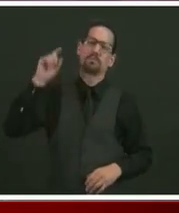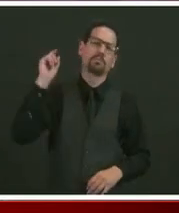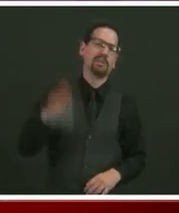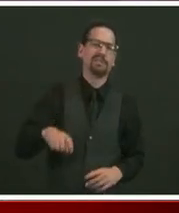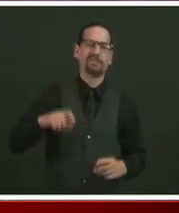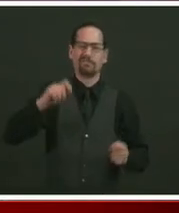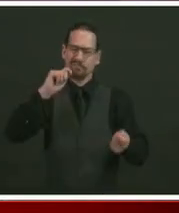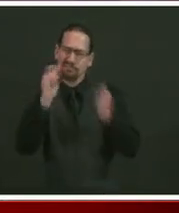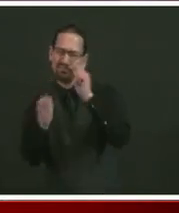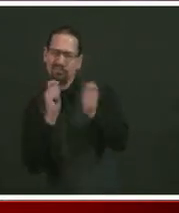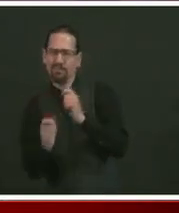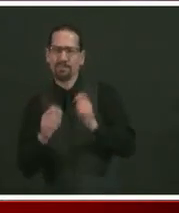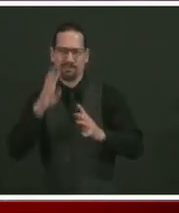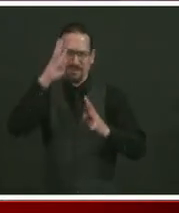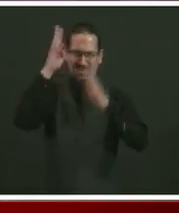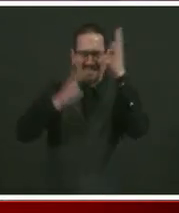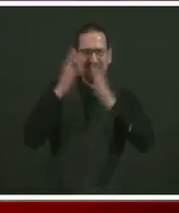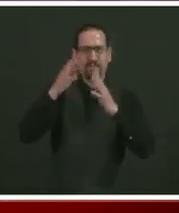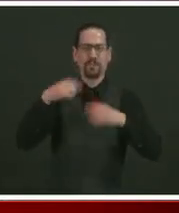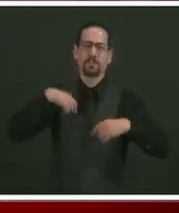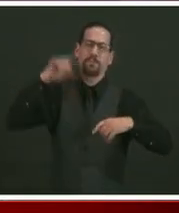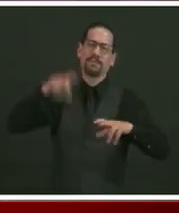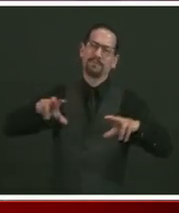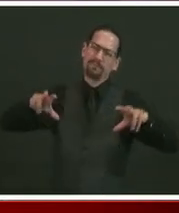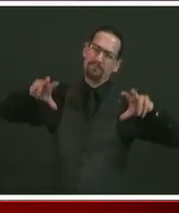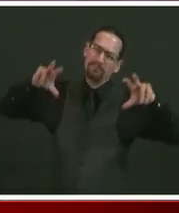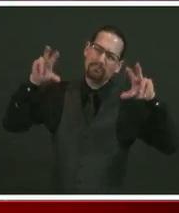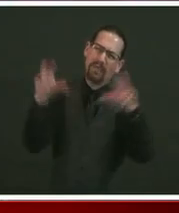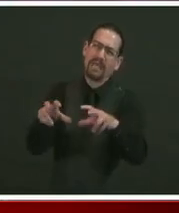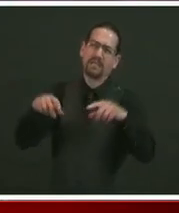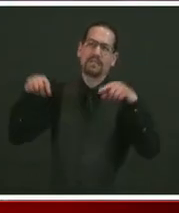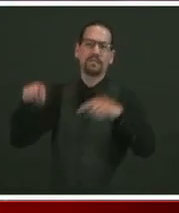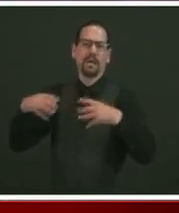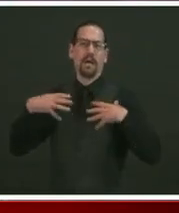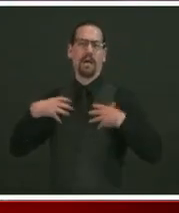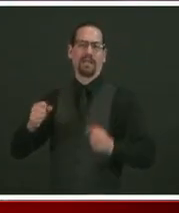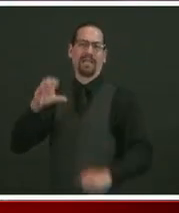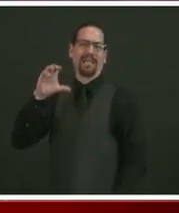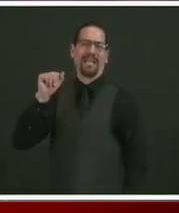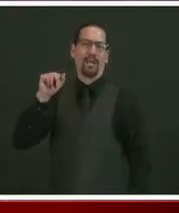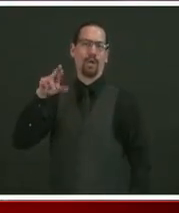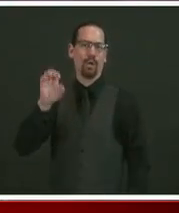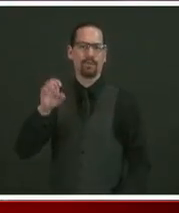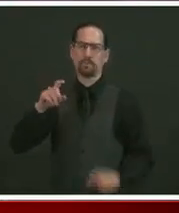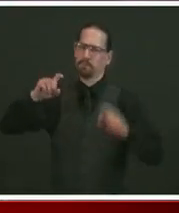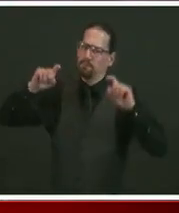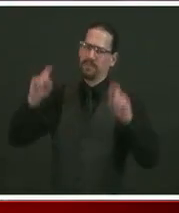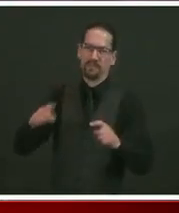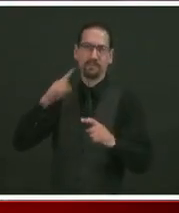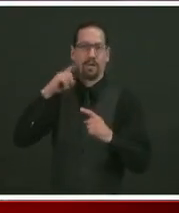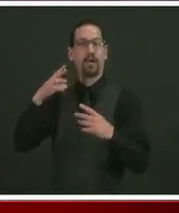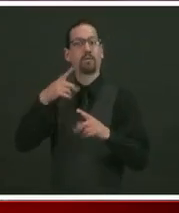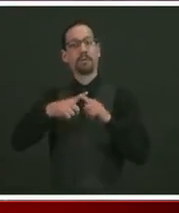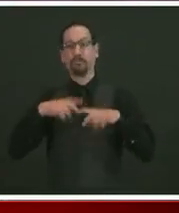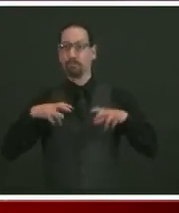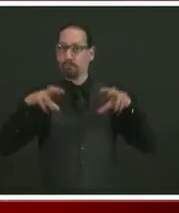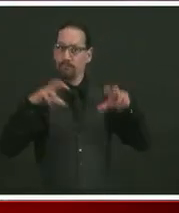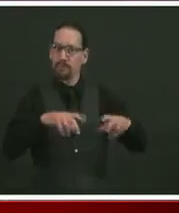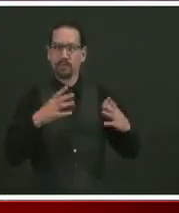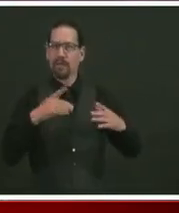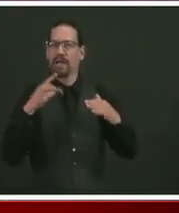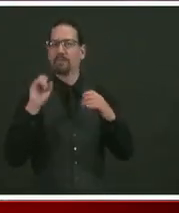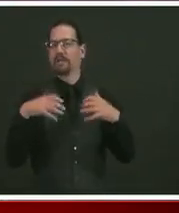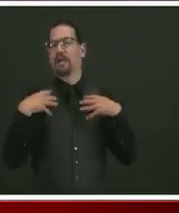about investing in primary care, about investing in ways that reduce health disparities, about investing in our